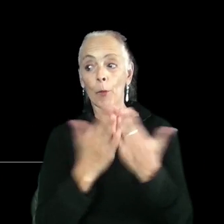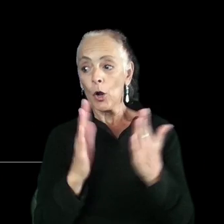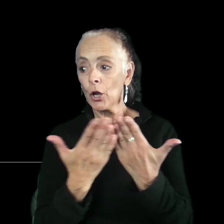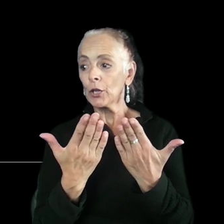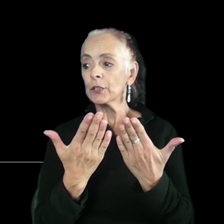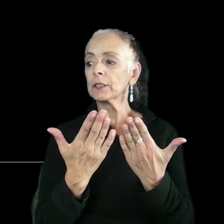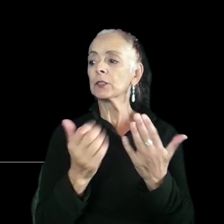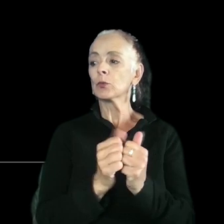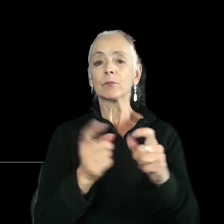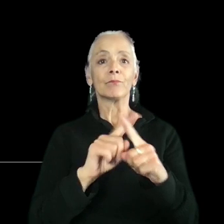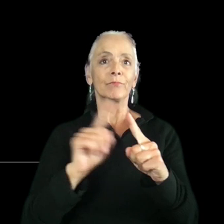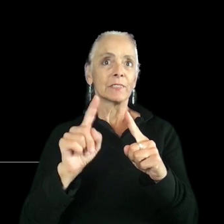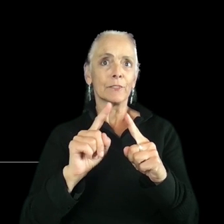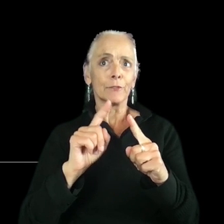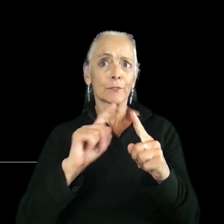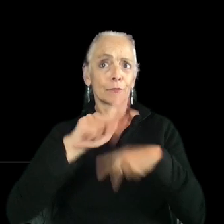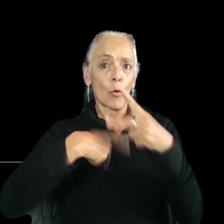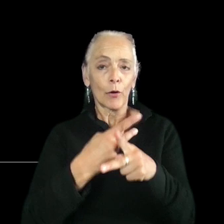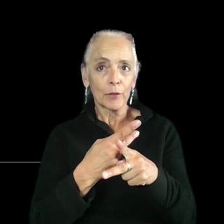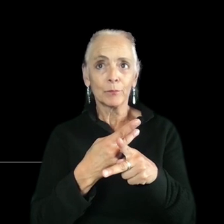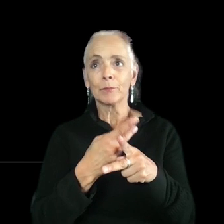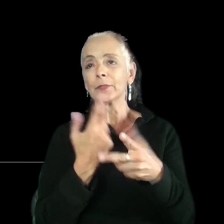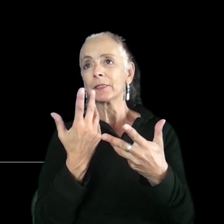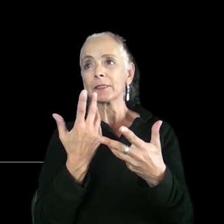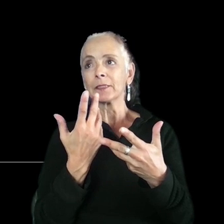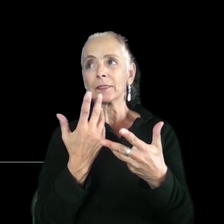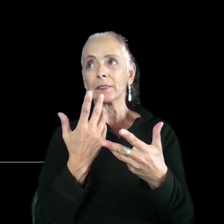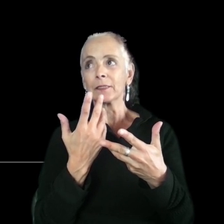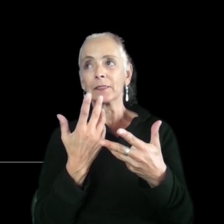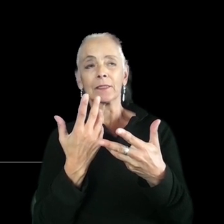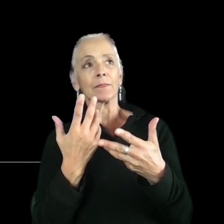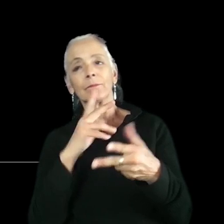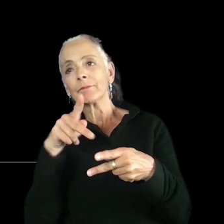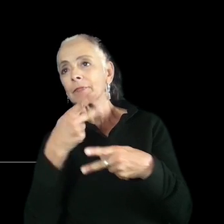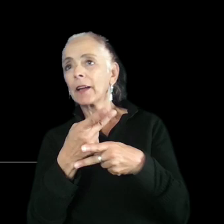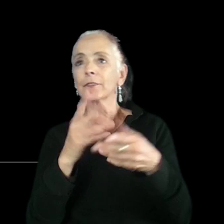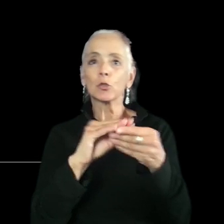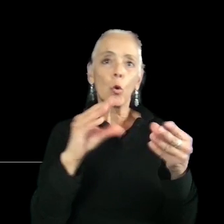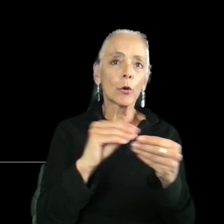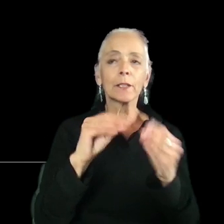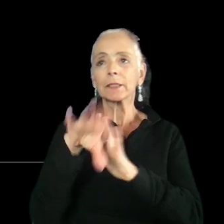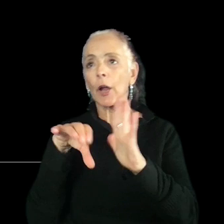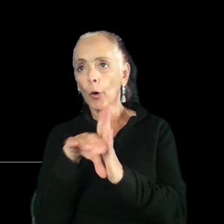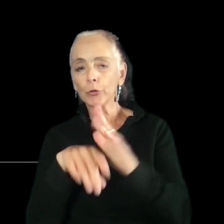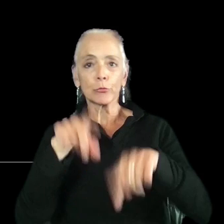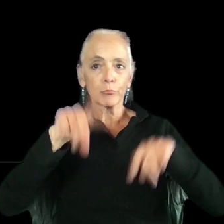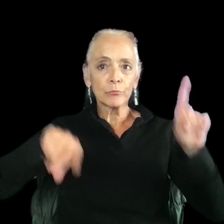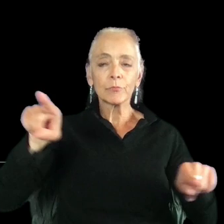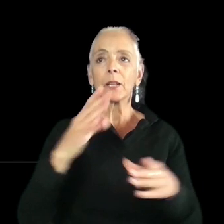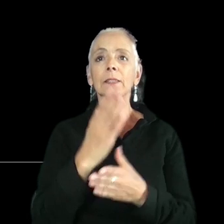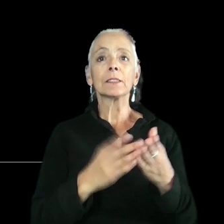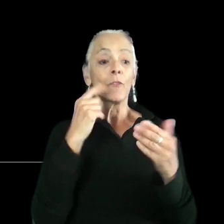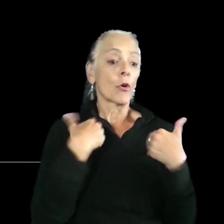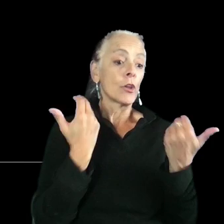in different shapes and form when it comes to their stories and the type of characters that they portray. Some of them are made for